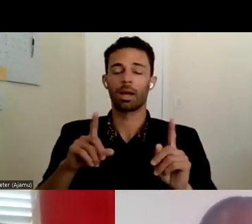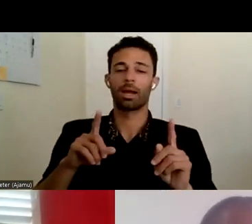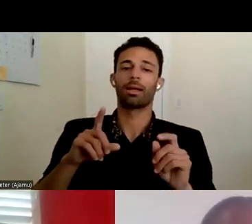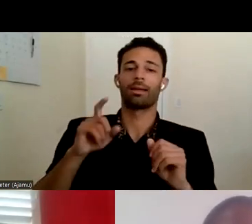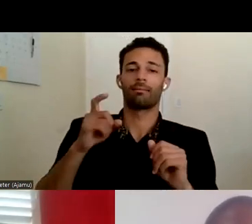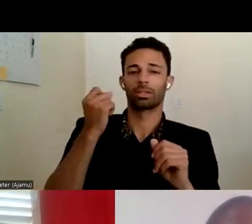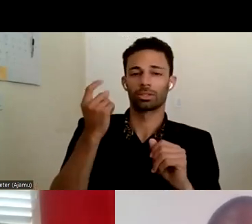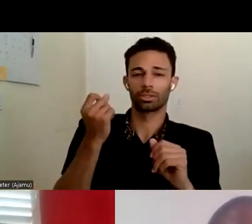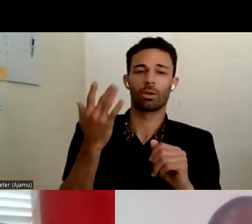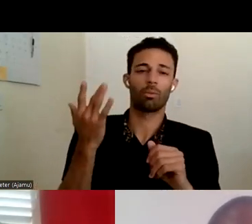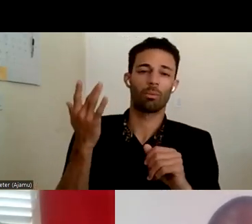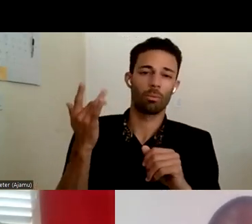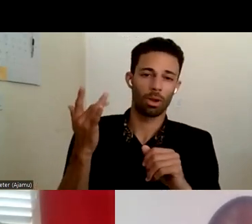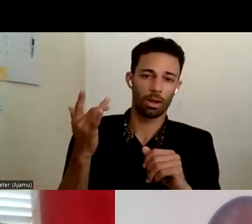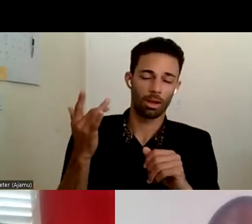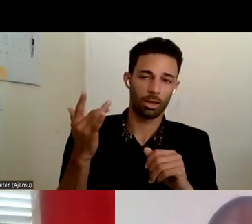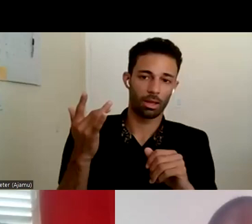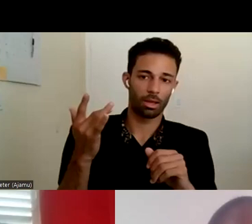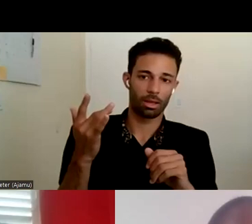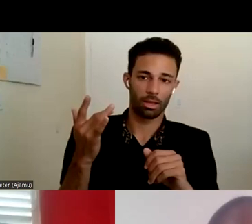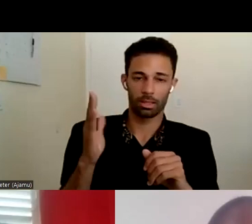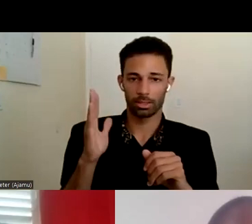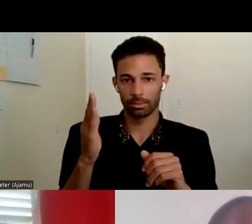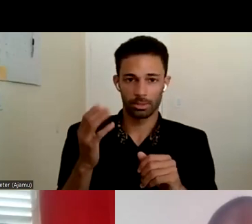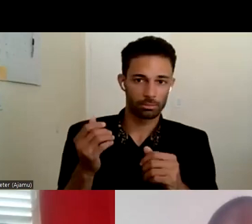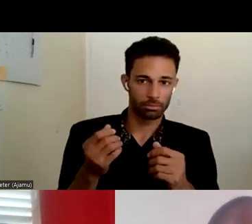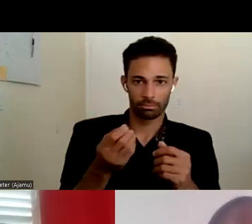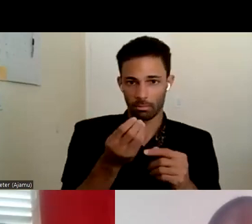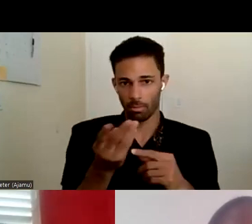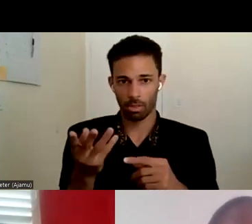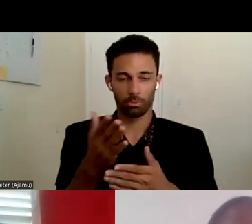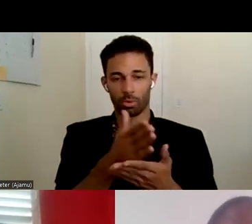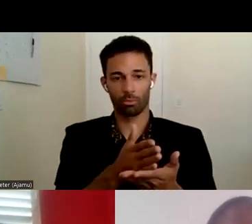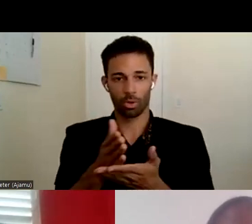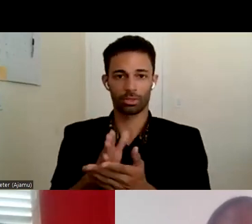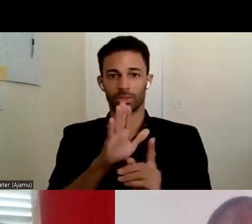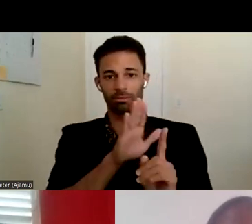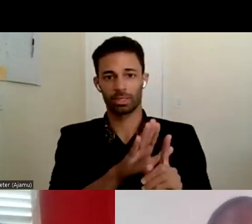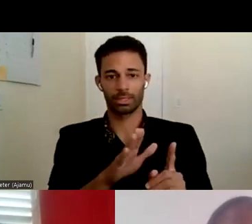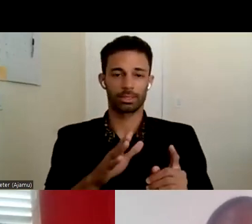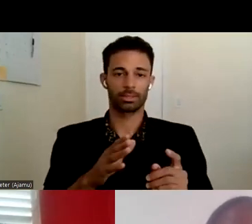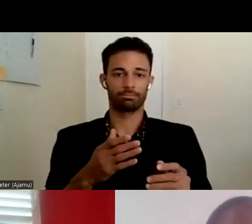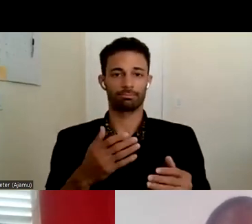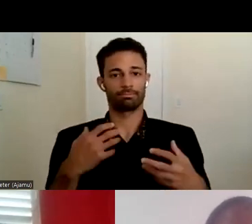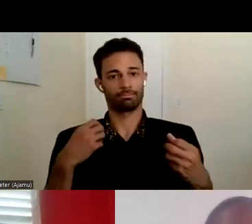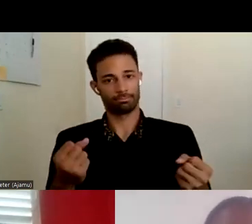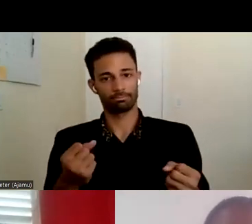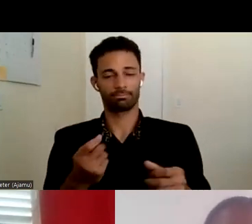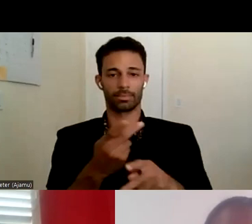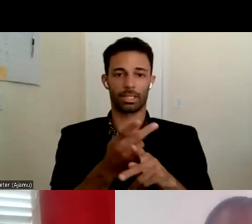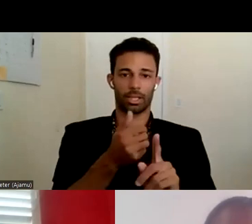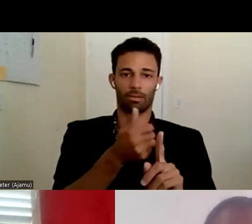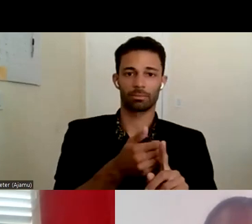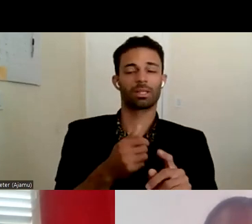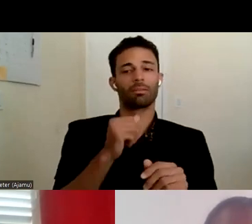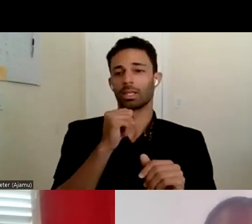why you know there seems to be multiple parts of you know his well-being and taking care of himself that he's not